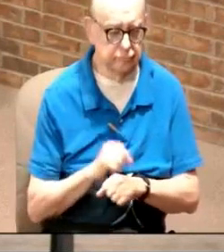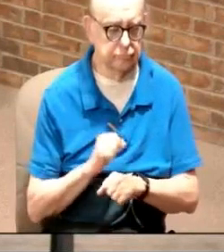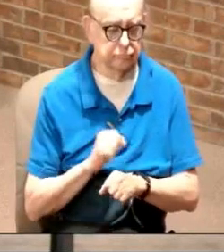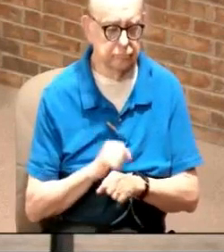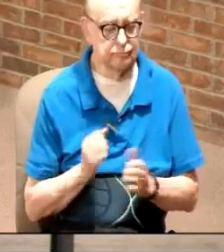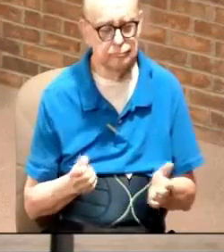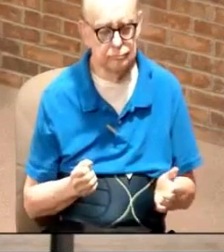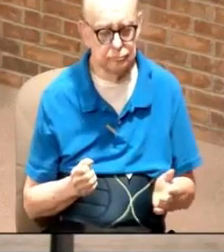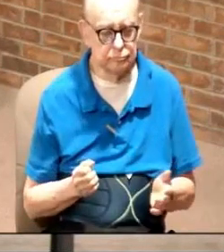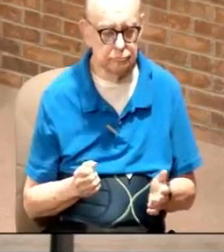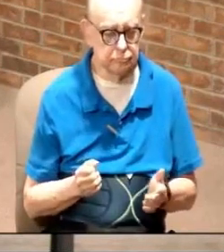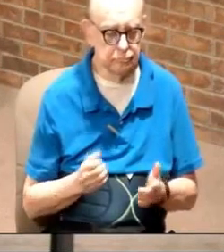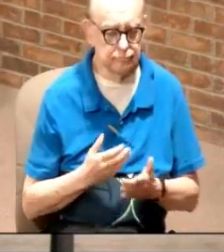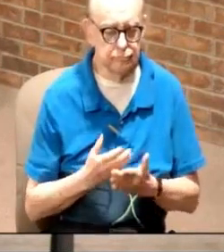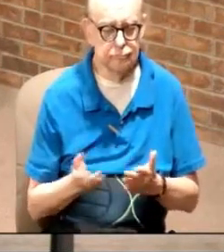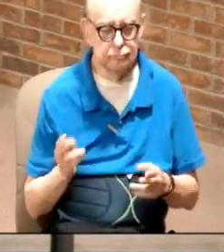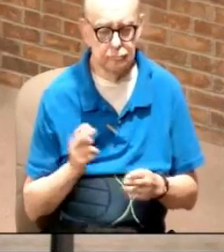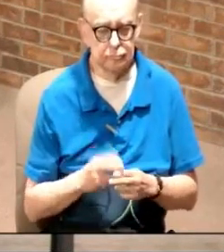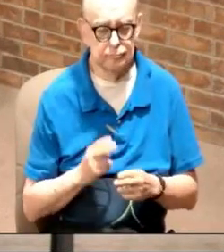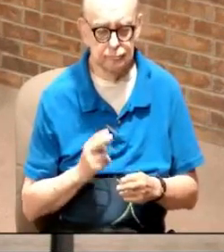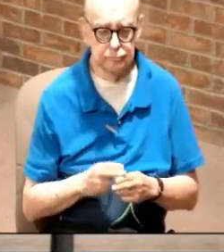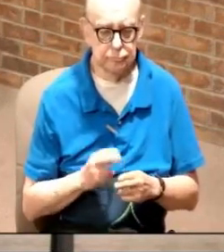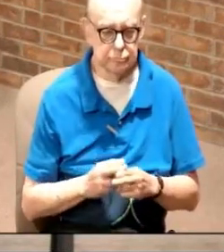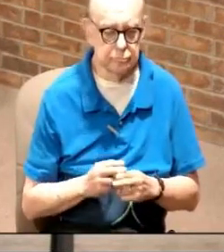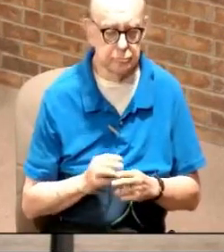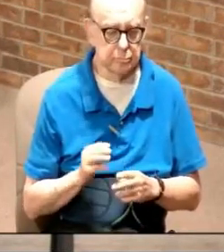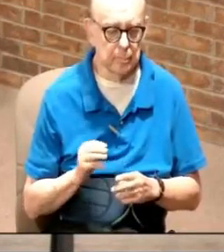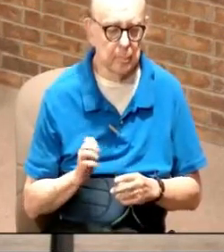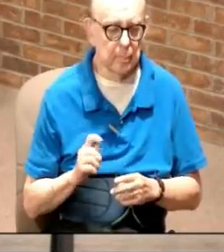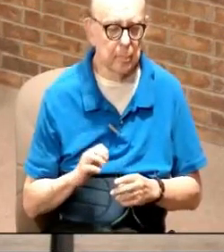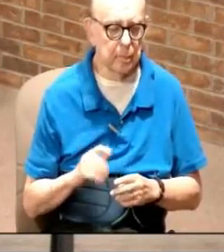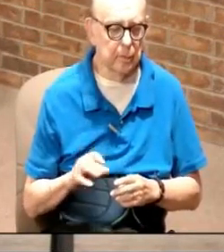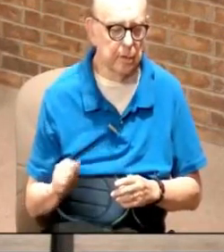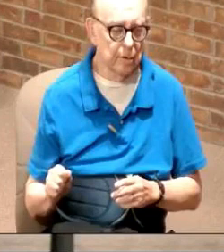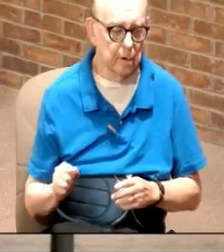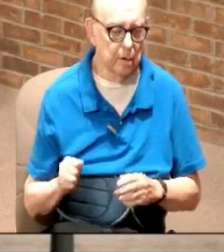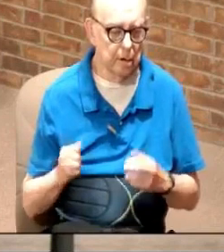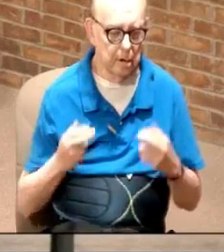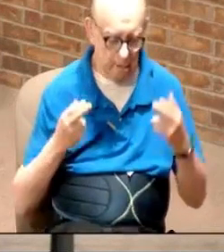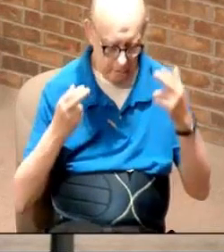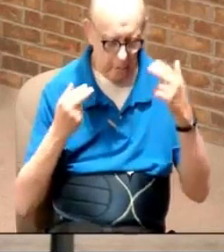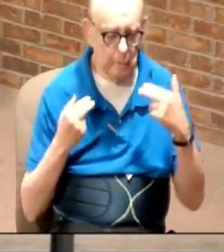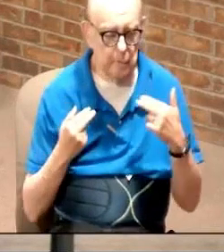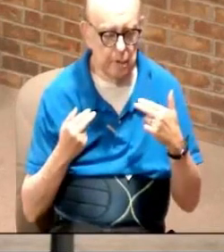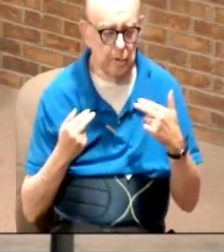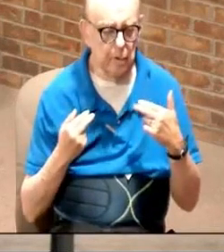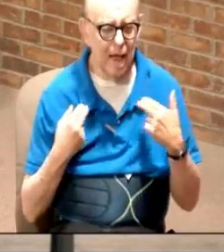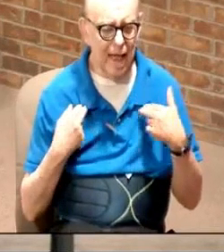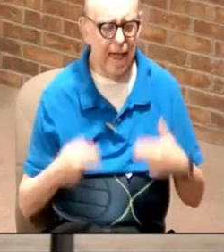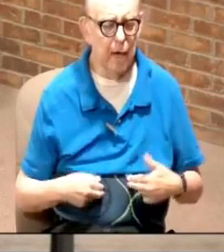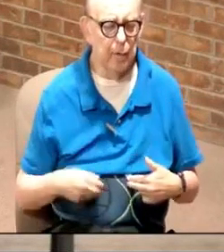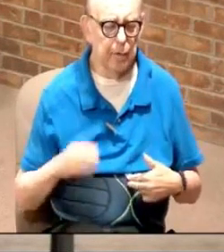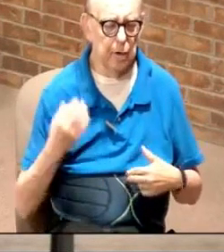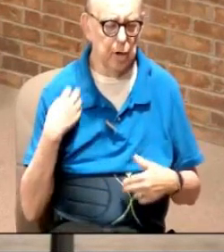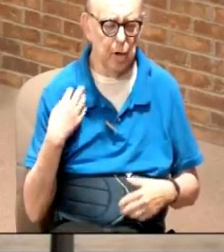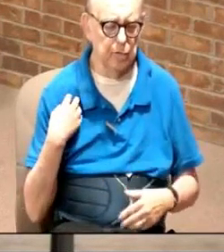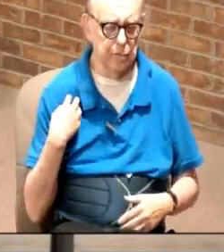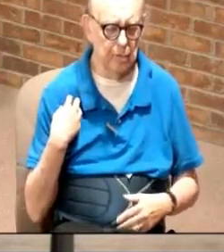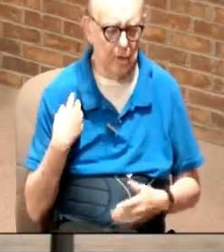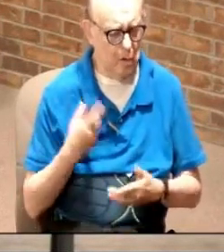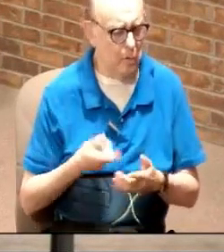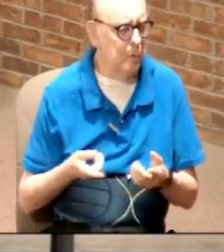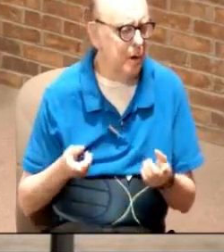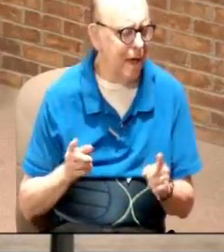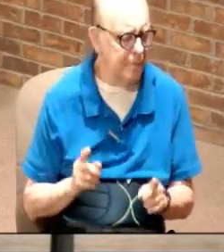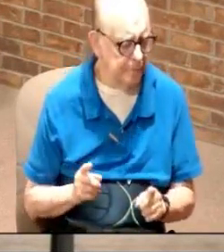on a thing which is called a mental health coach. And what a mental health coach is, is a lot of times what ends up happening